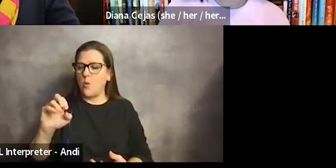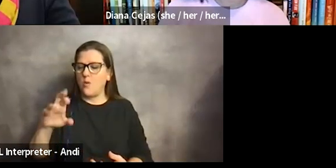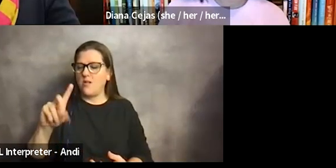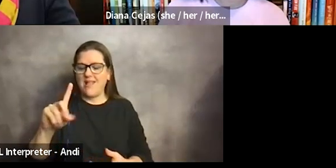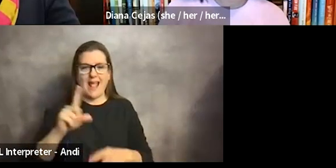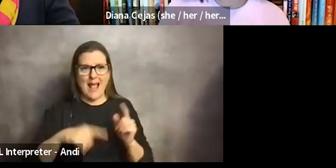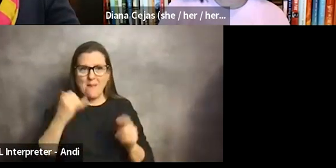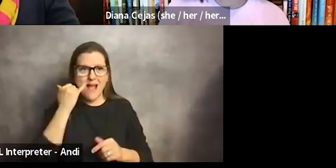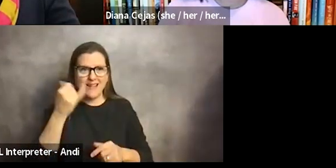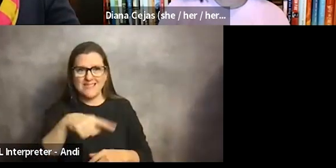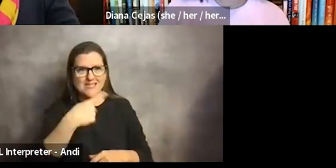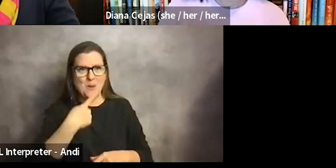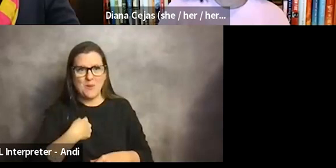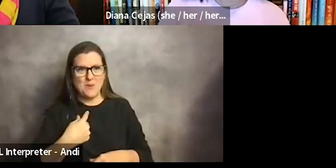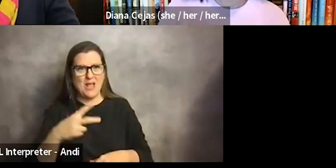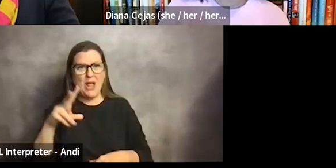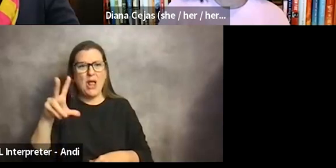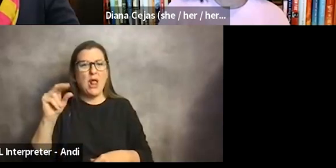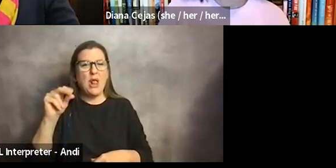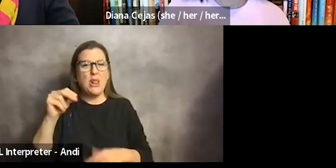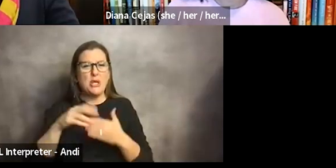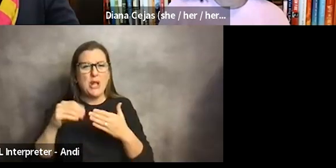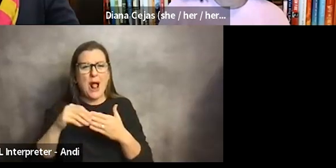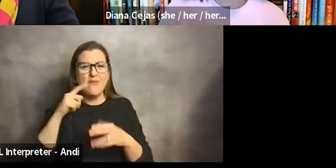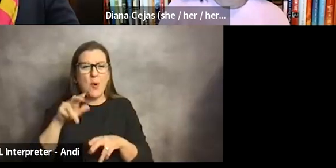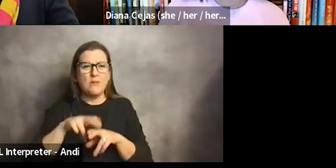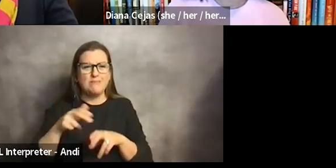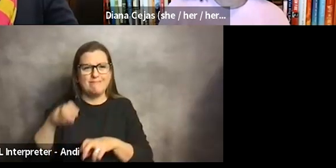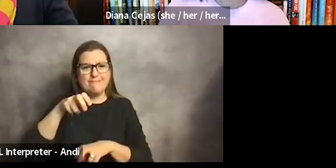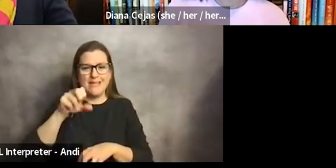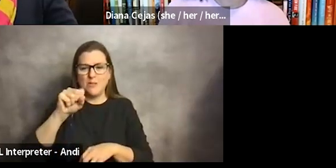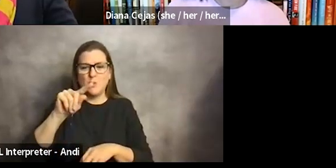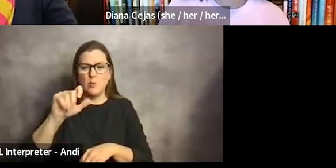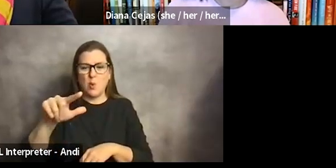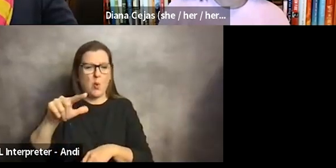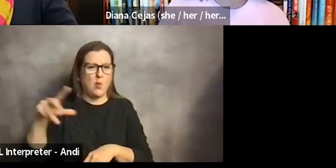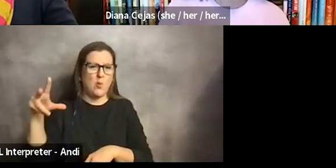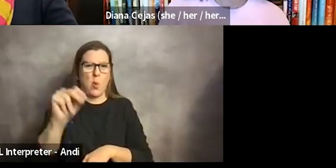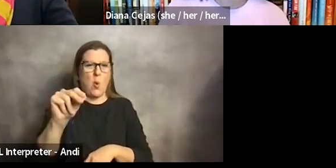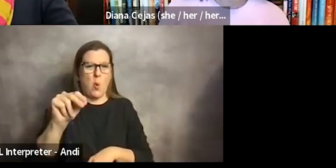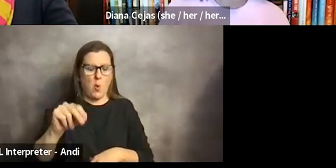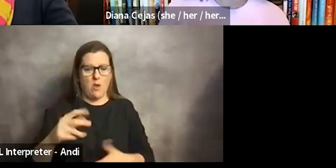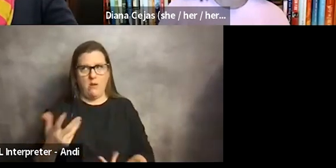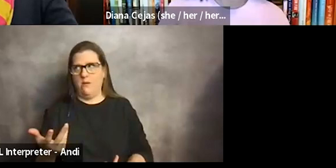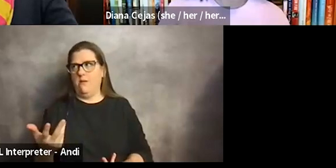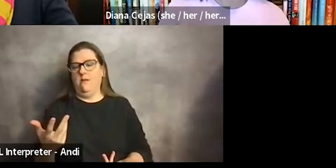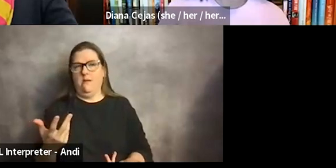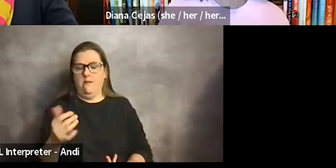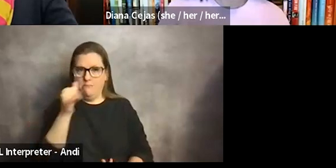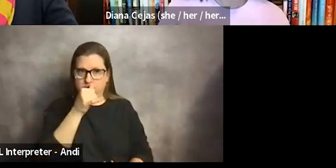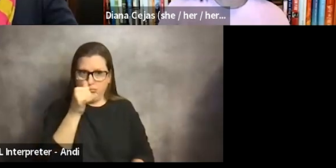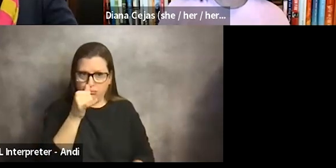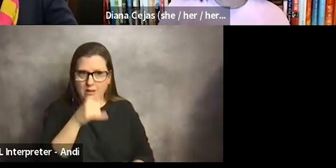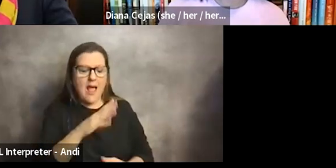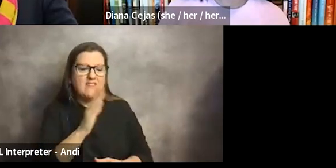saying something like, you a $30 stool is not okay. That's so ridiculous, but yeah, I haven't been turned down yet, but I've also